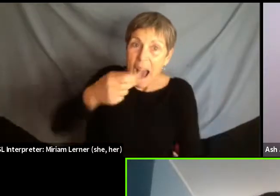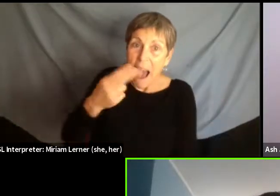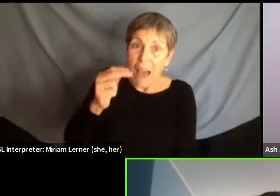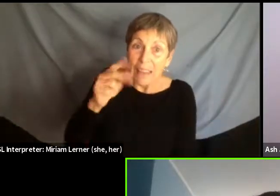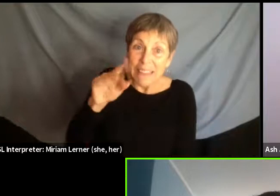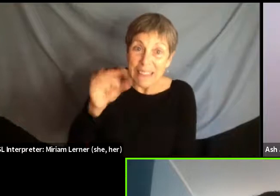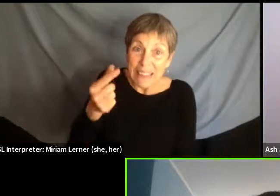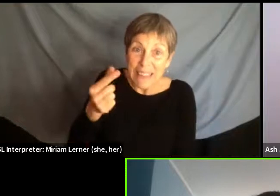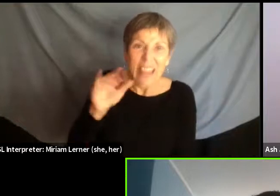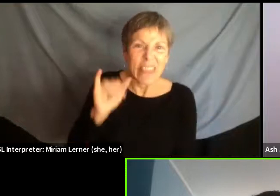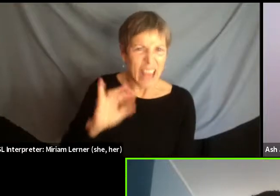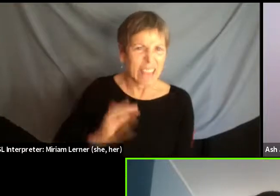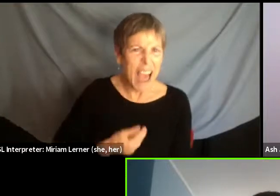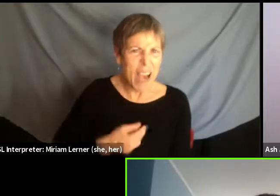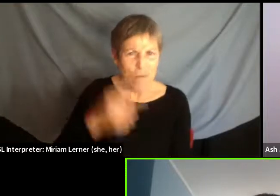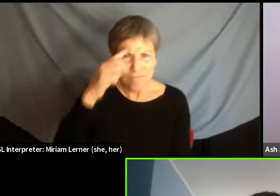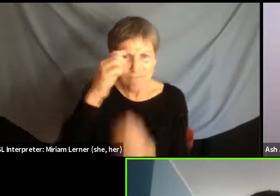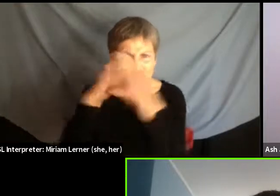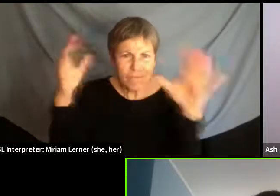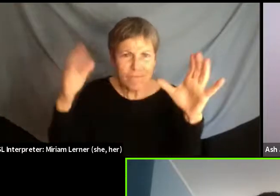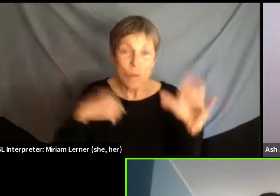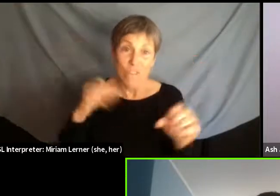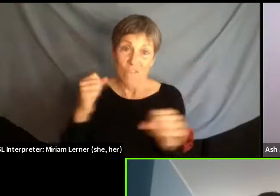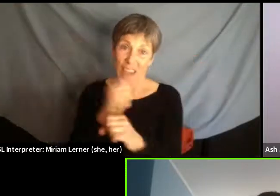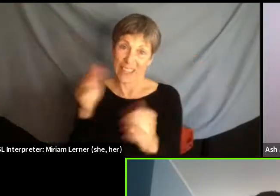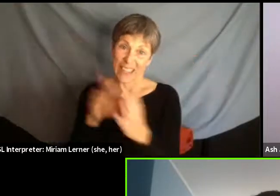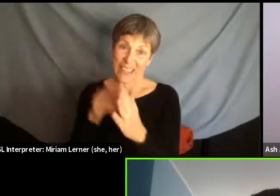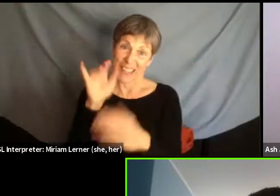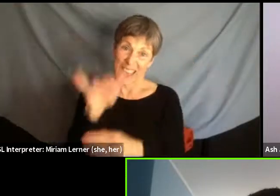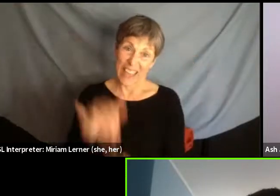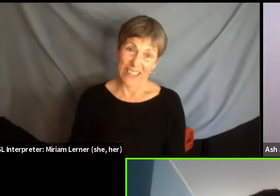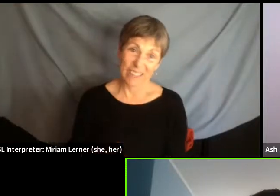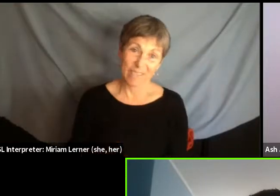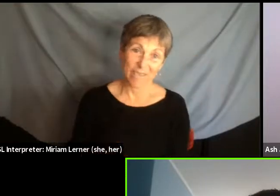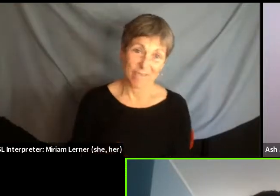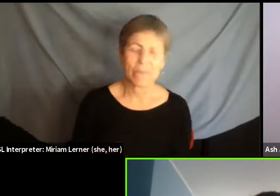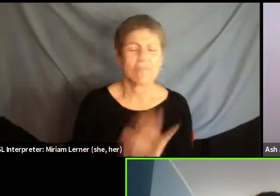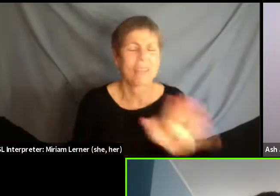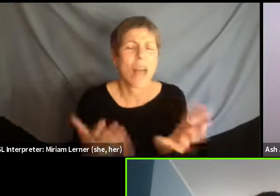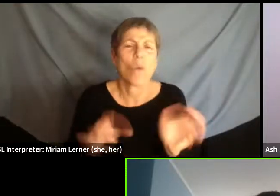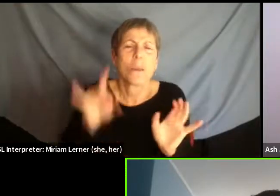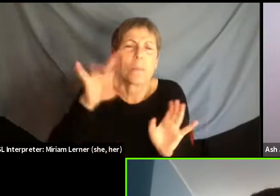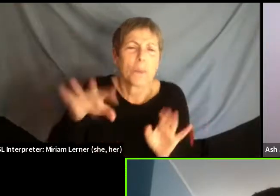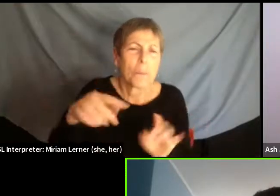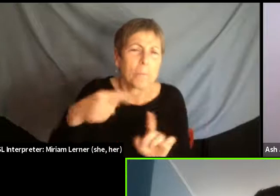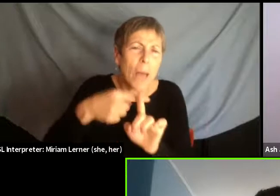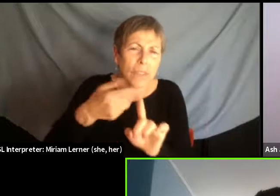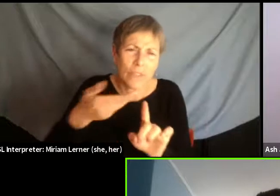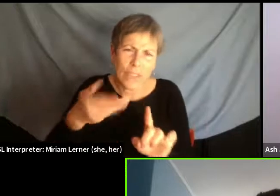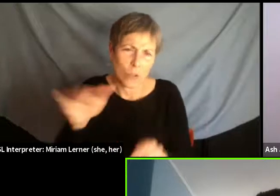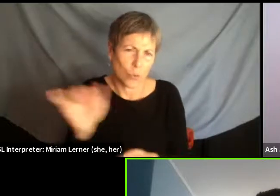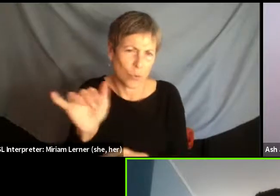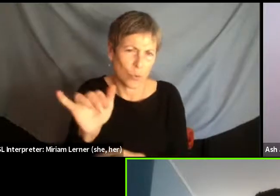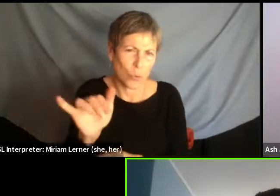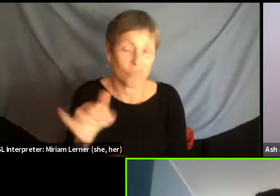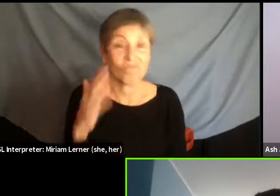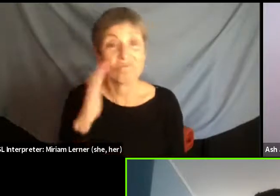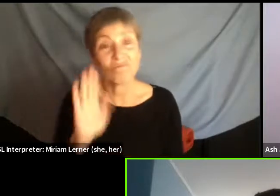we are fighting against. And I did want to leave on a positive note, which is that there is